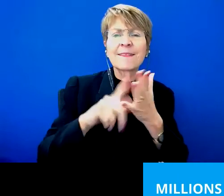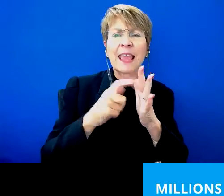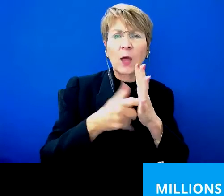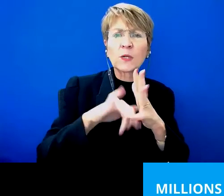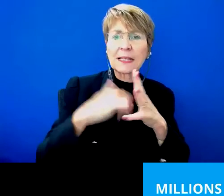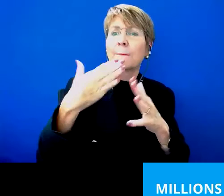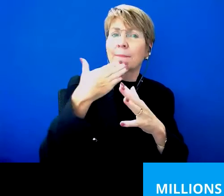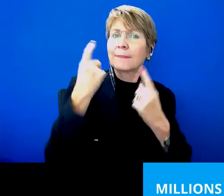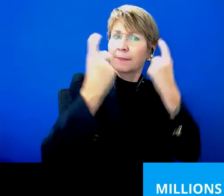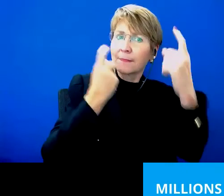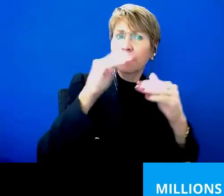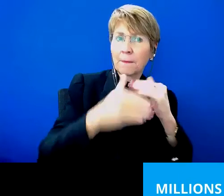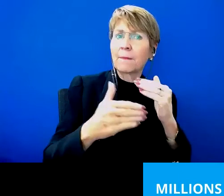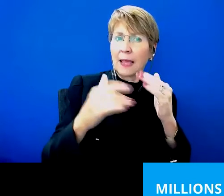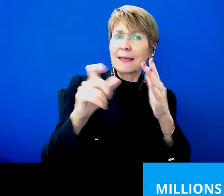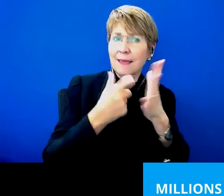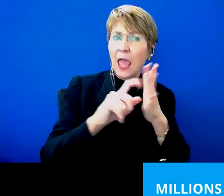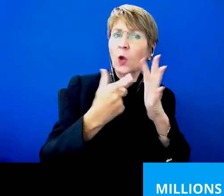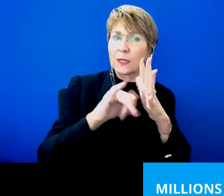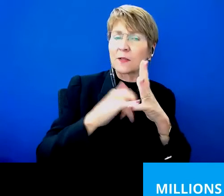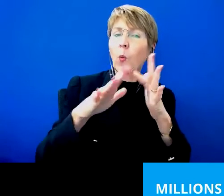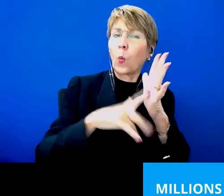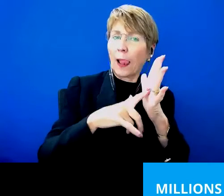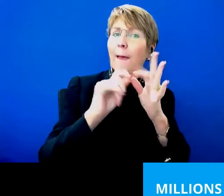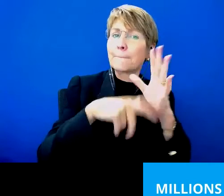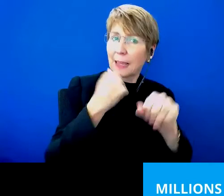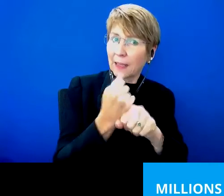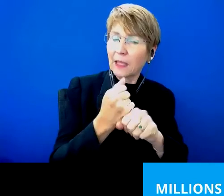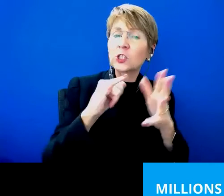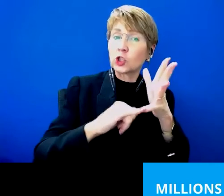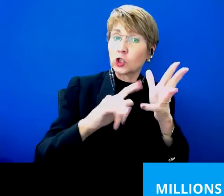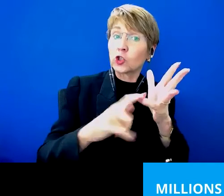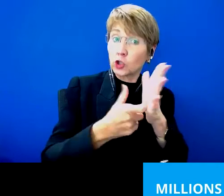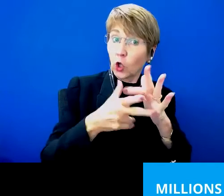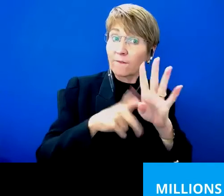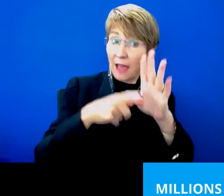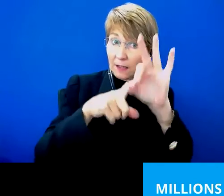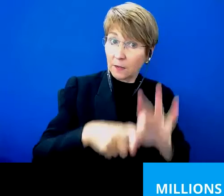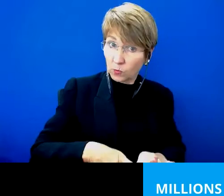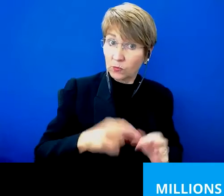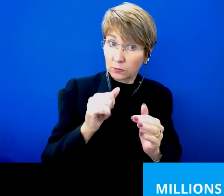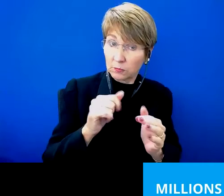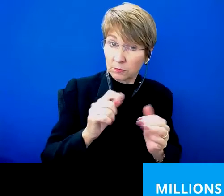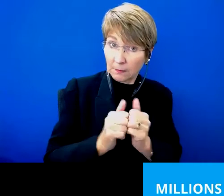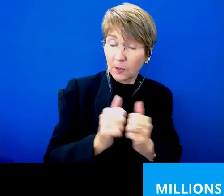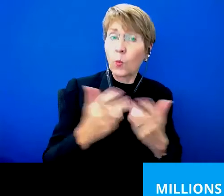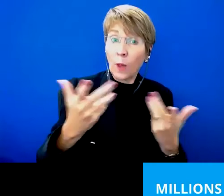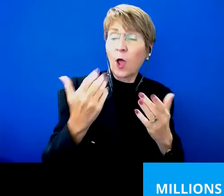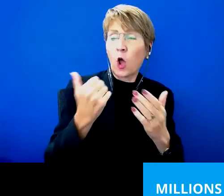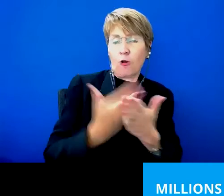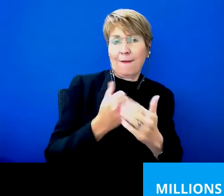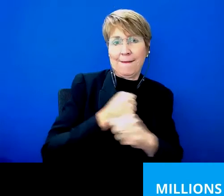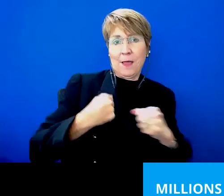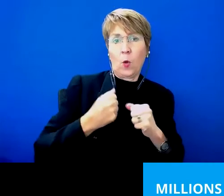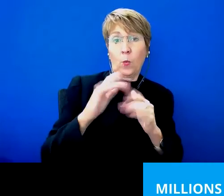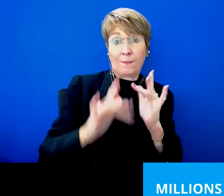carer wellbeing survey on our website. That's now been extended to the end of March. To check out